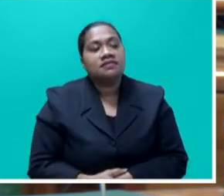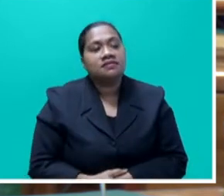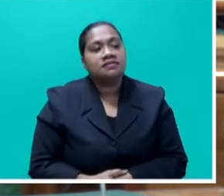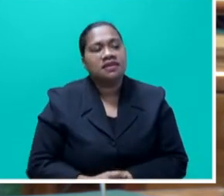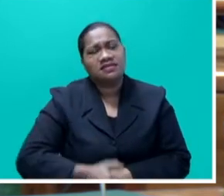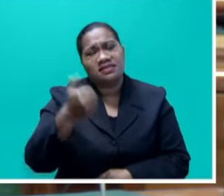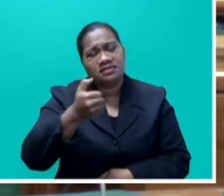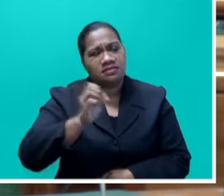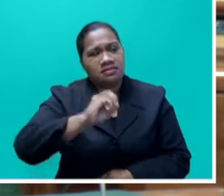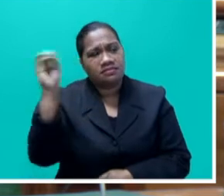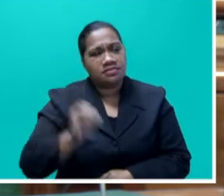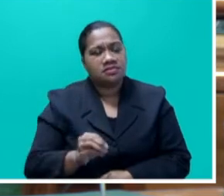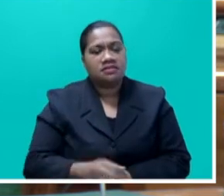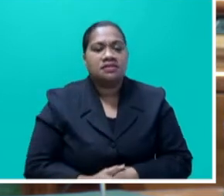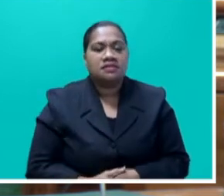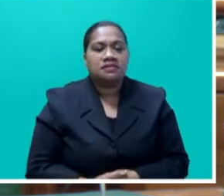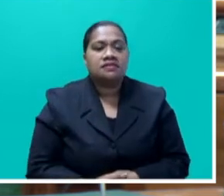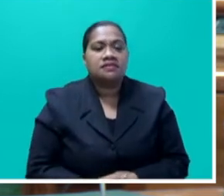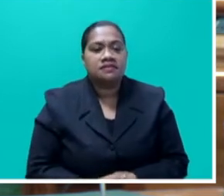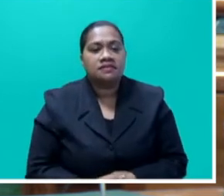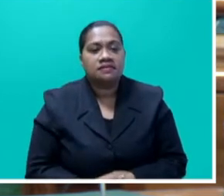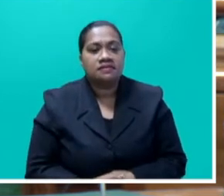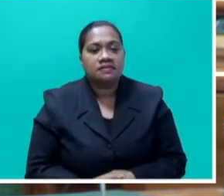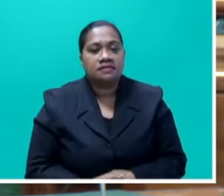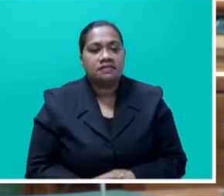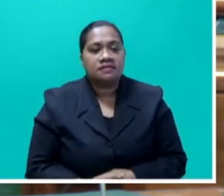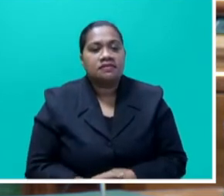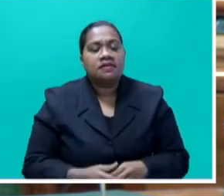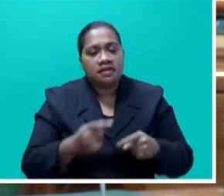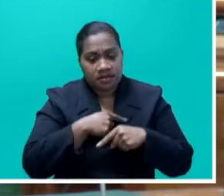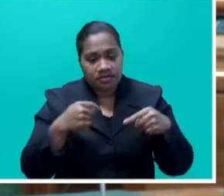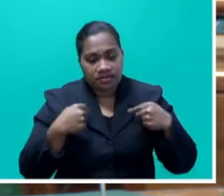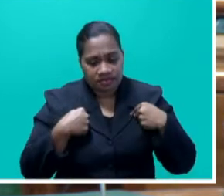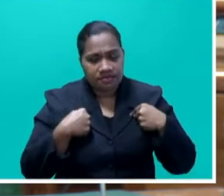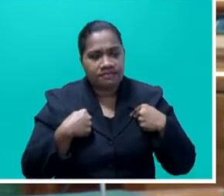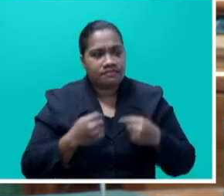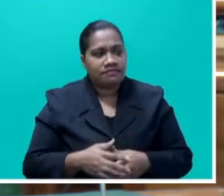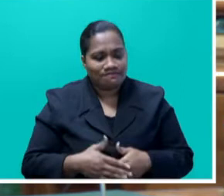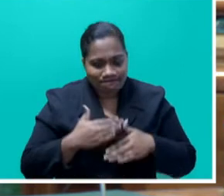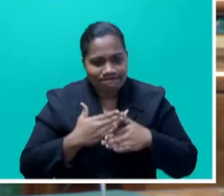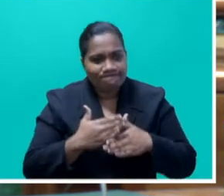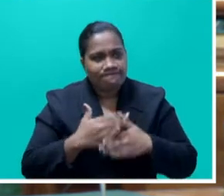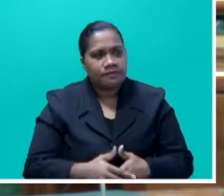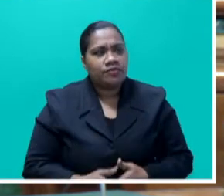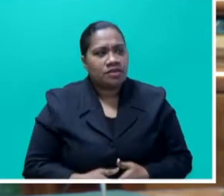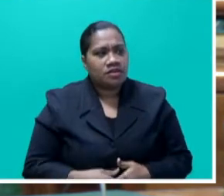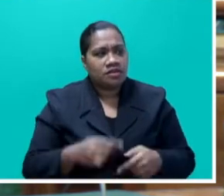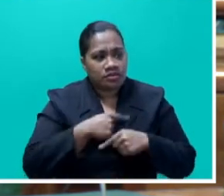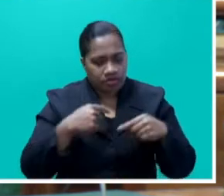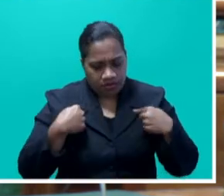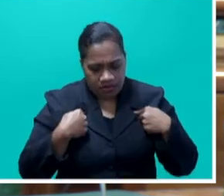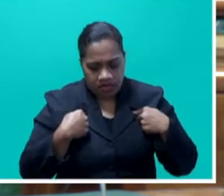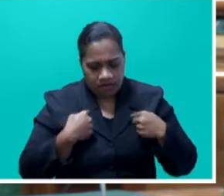16% in actual volume, Mr. Speaker say. And we were on the ground, despite the crisis, Mr. Speaker, observing all the protocols of Ministry